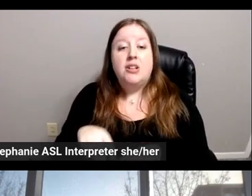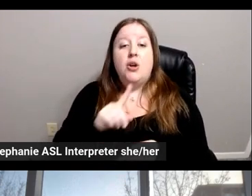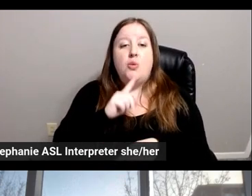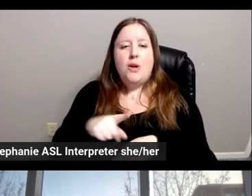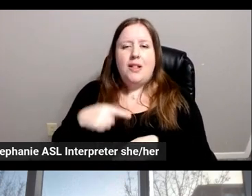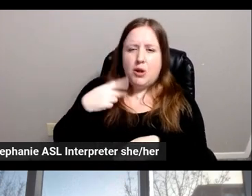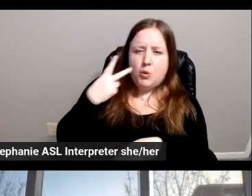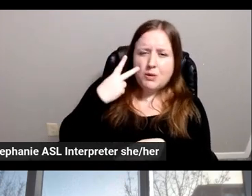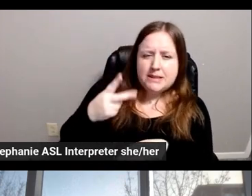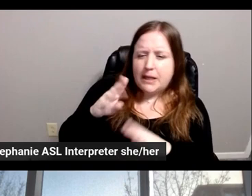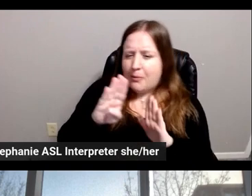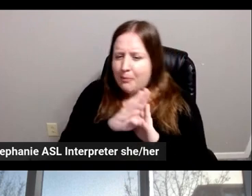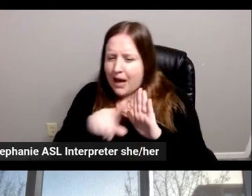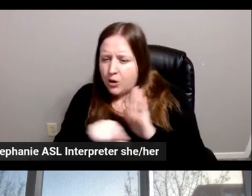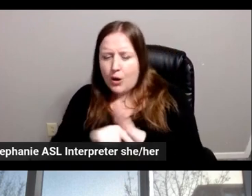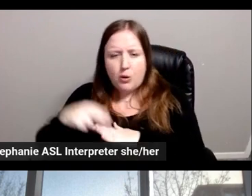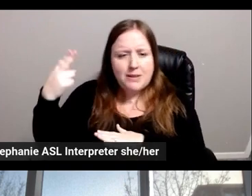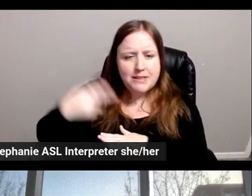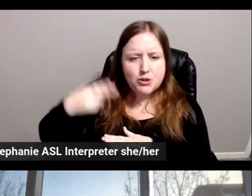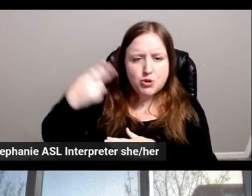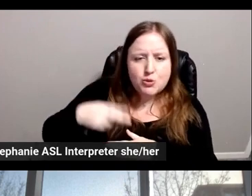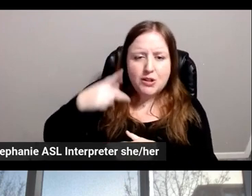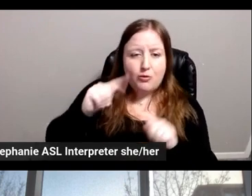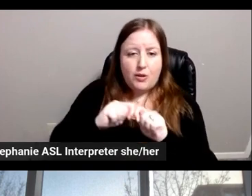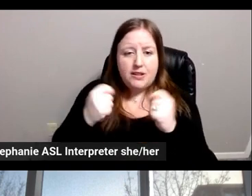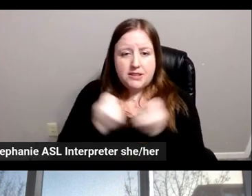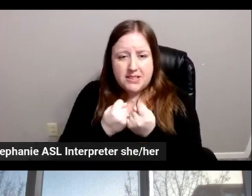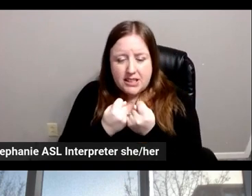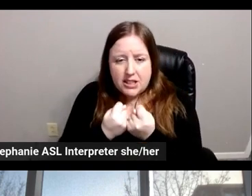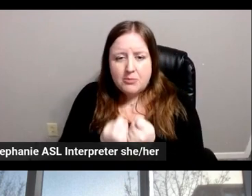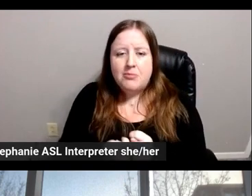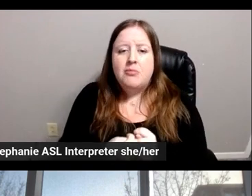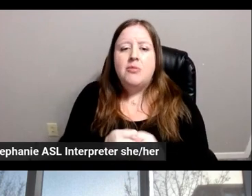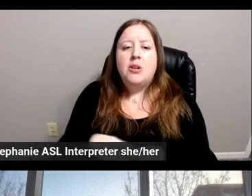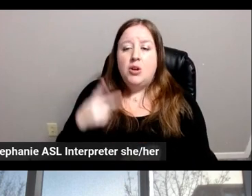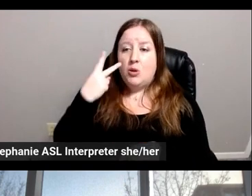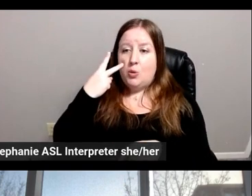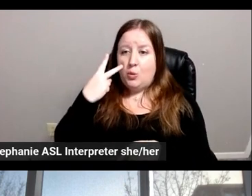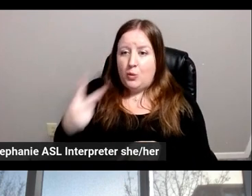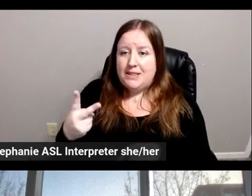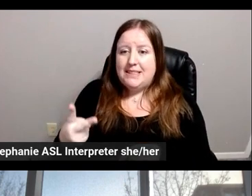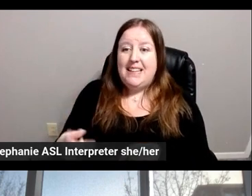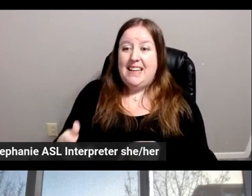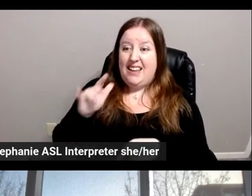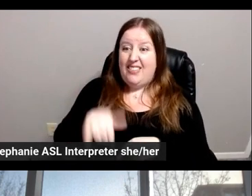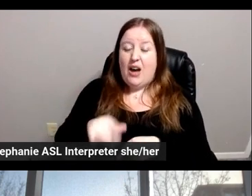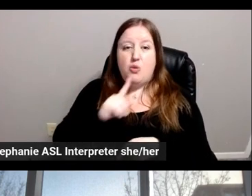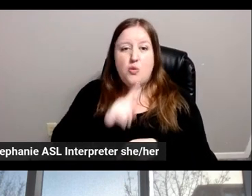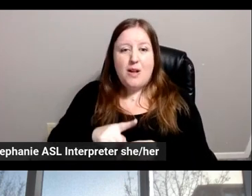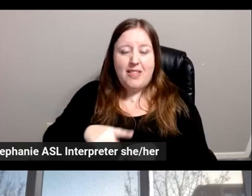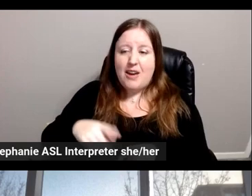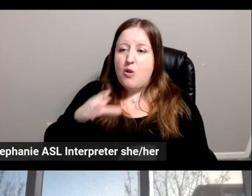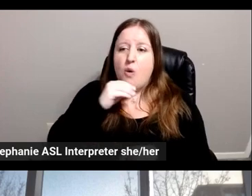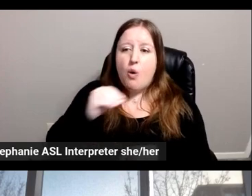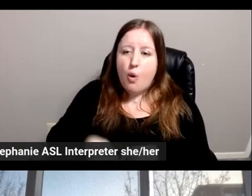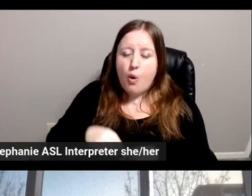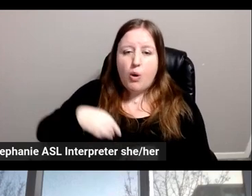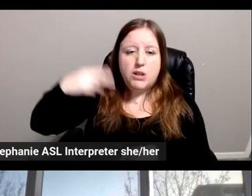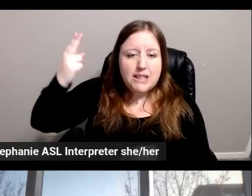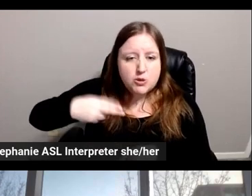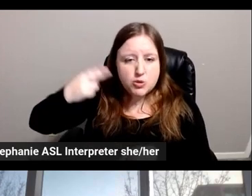background and history of the team and, you performances on some of these historic tracks. You know, it really